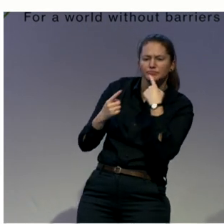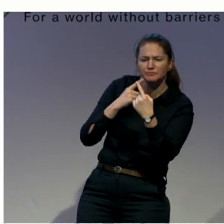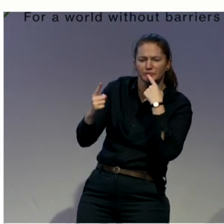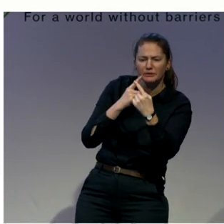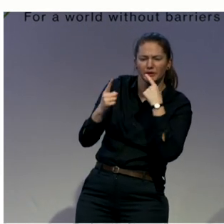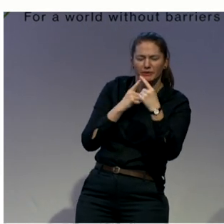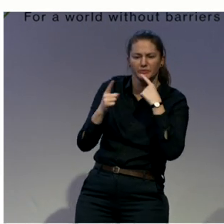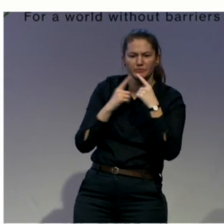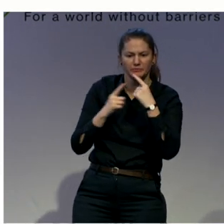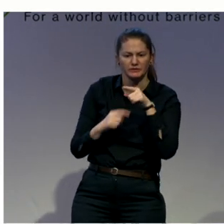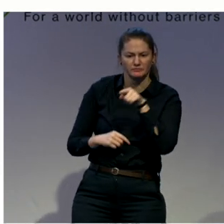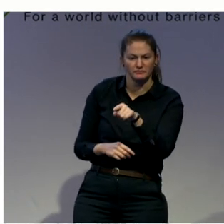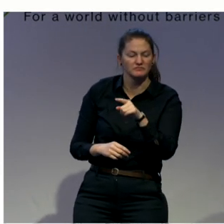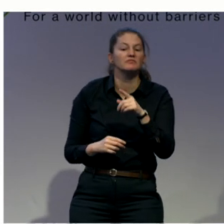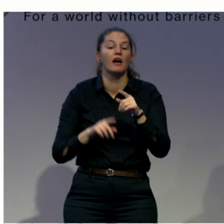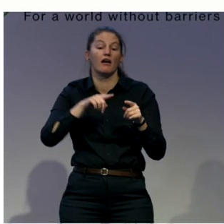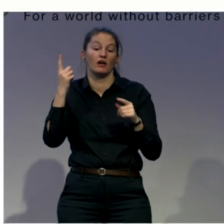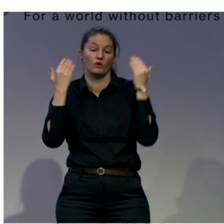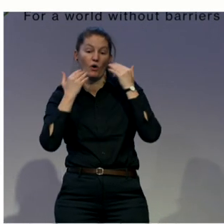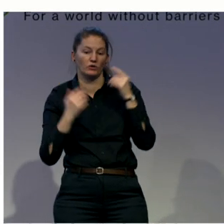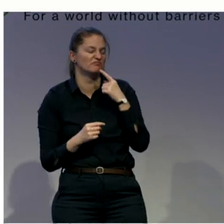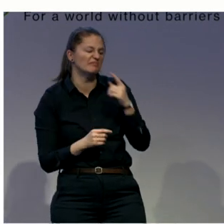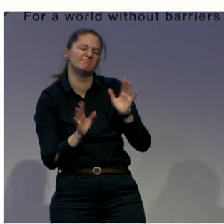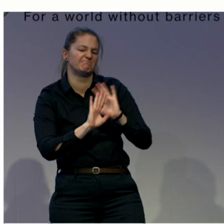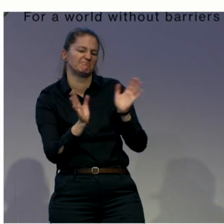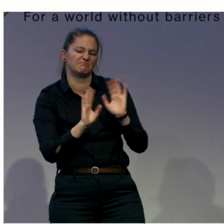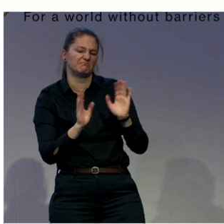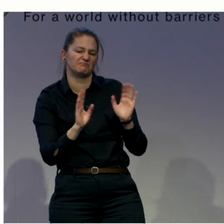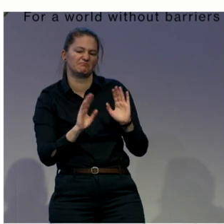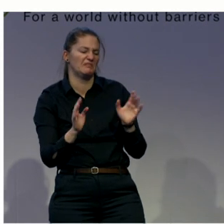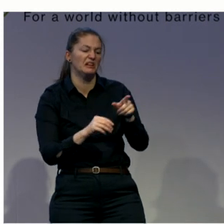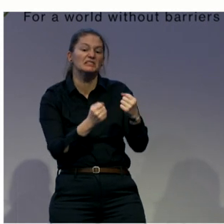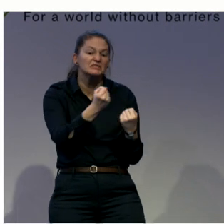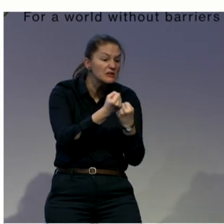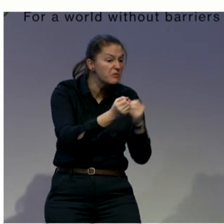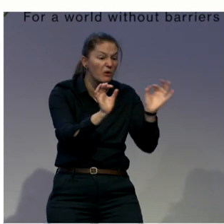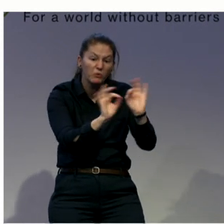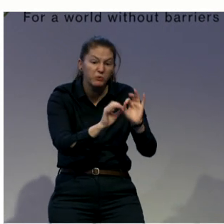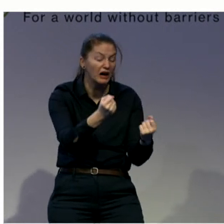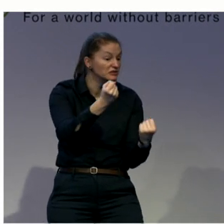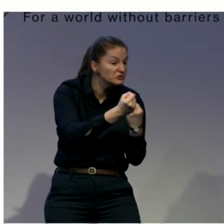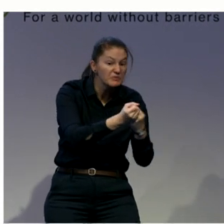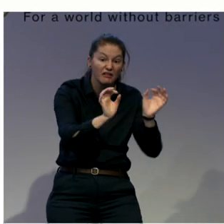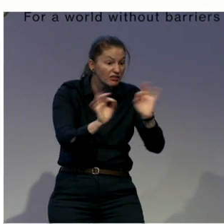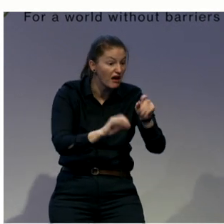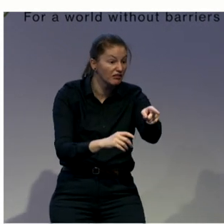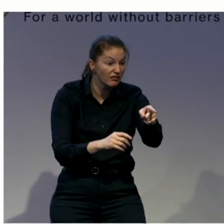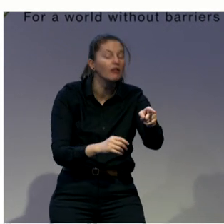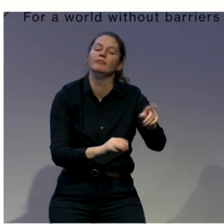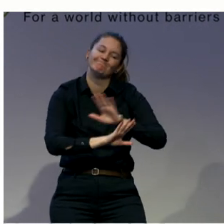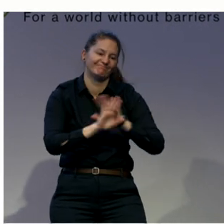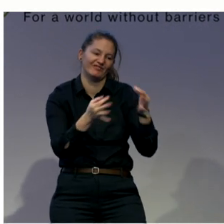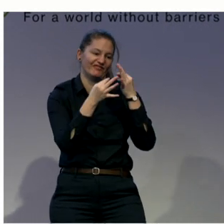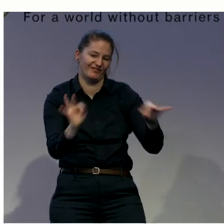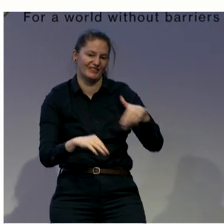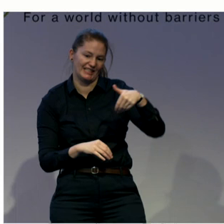he was released on that basis. So, what's good about this is that failure to apply procedural accommodation can be